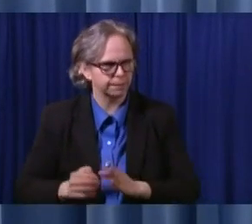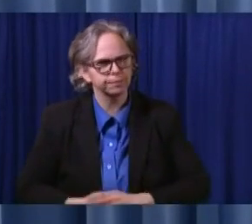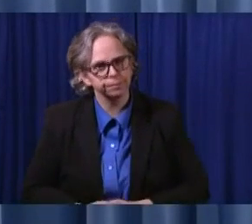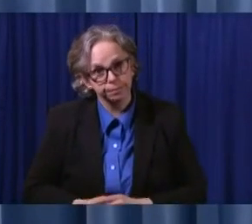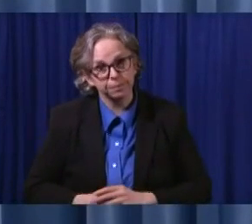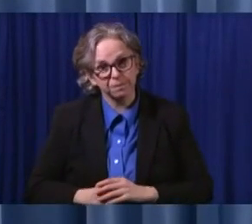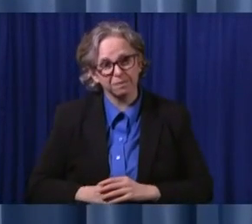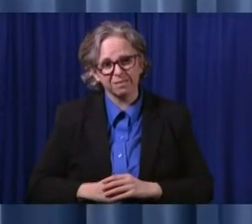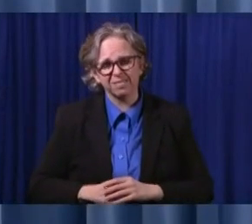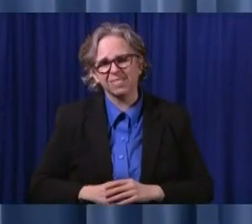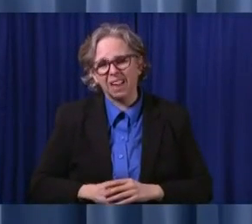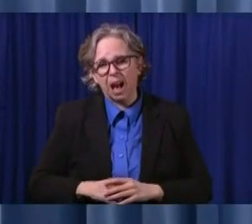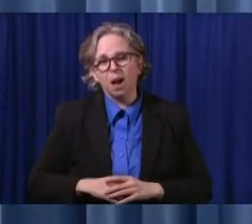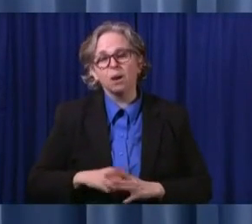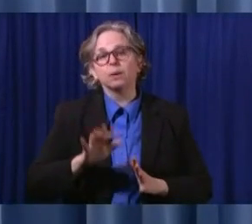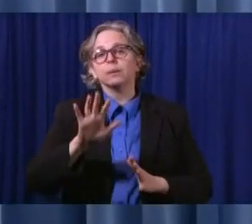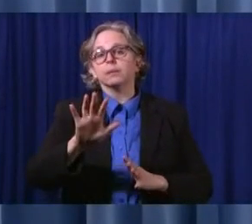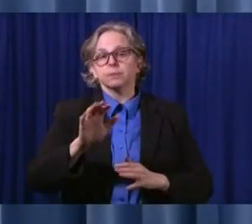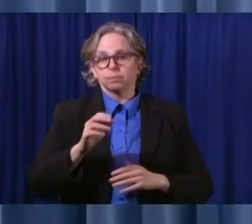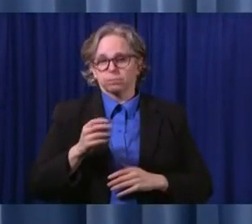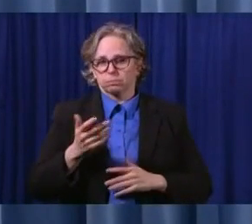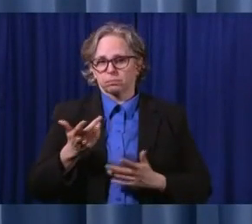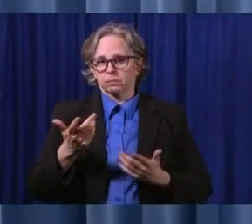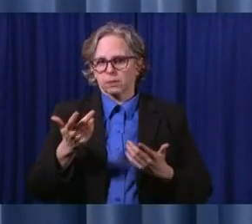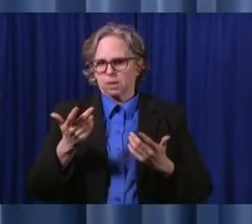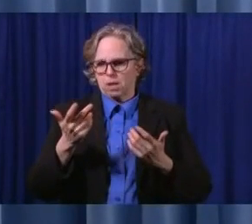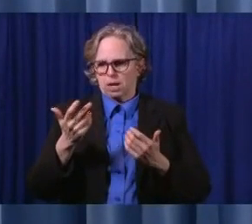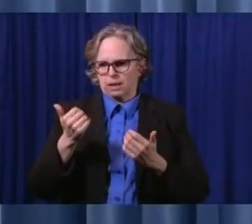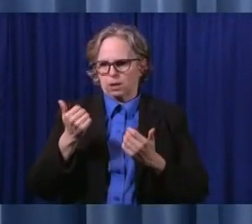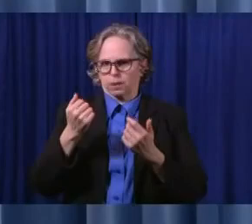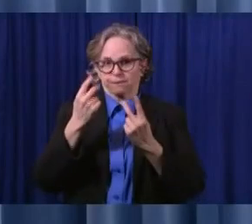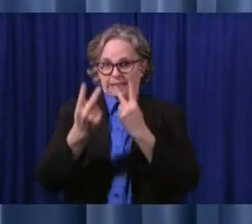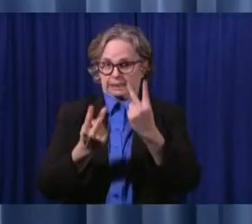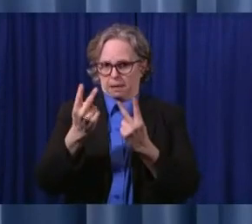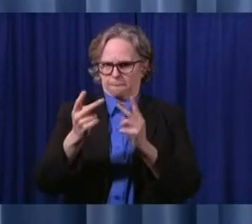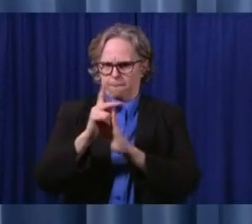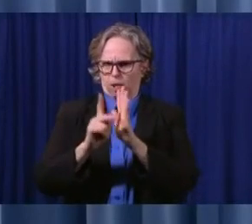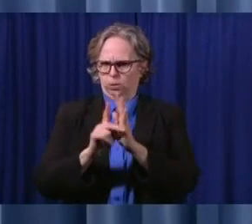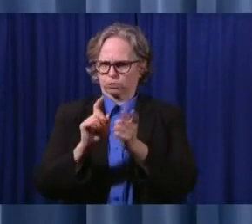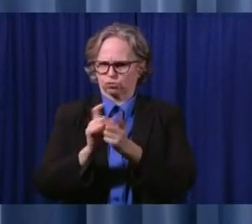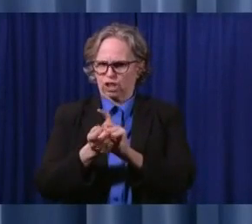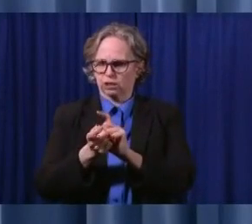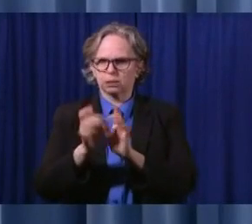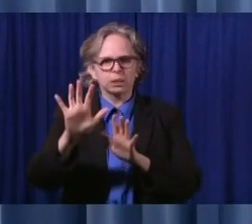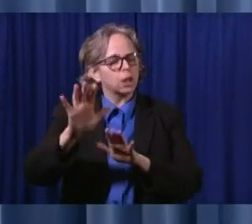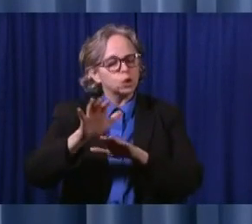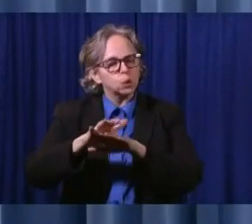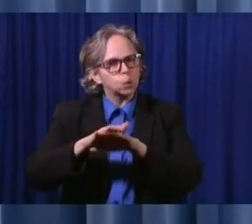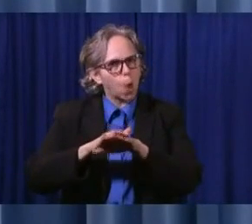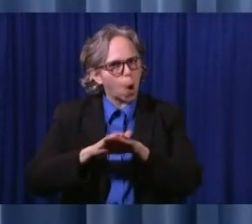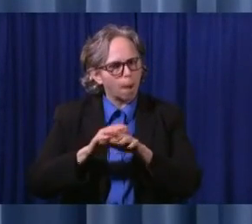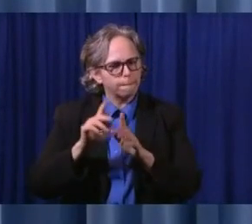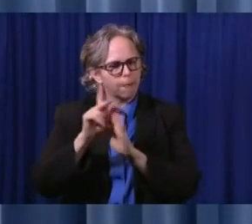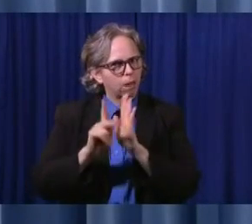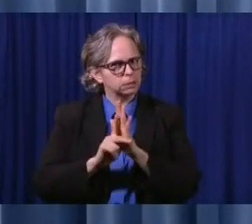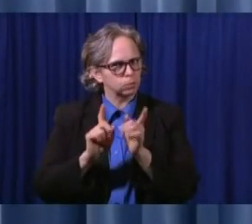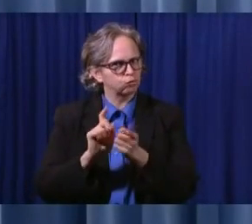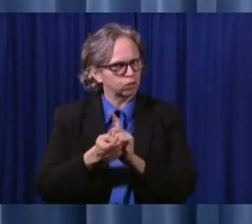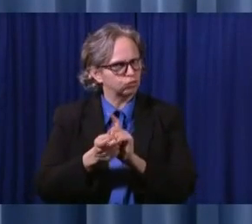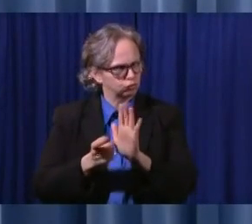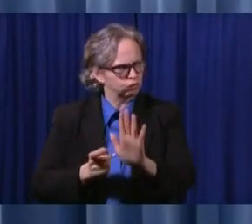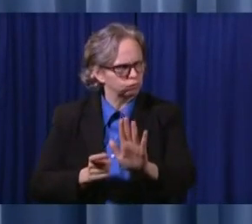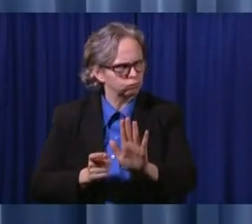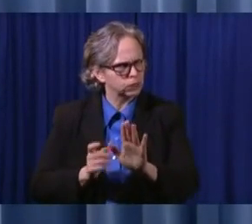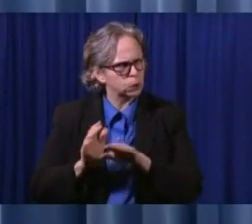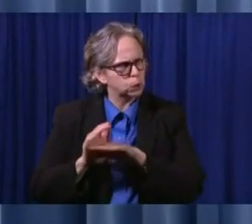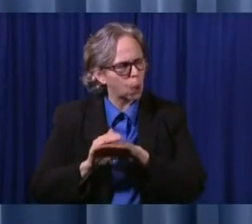the visitation. And again, it's going to be, we hope to start it and then continue to expand it. We've got to